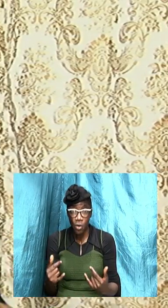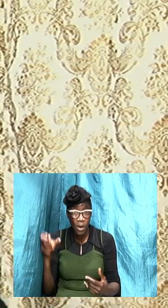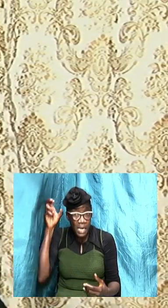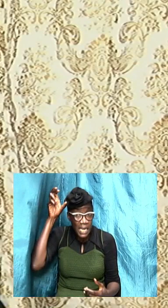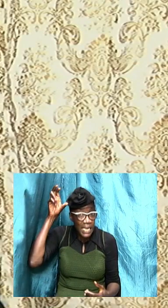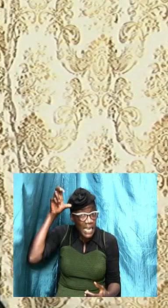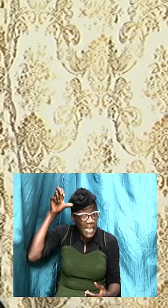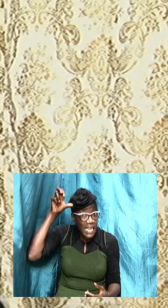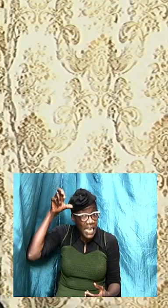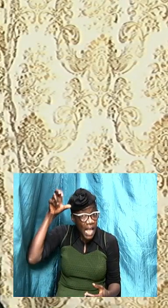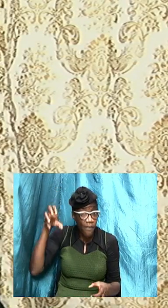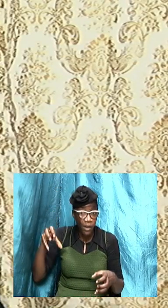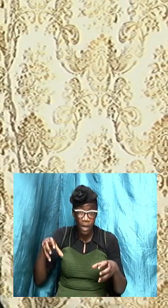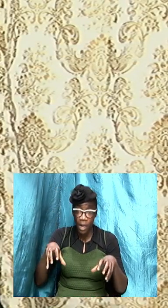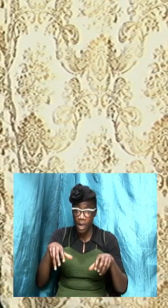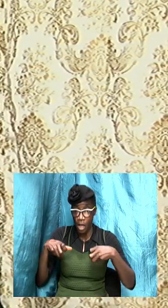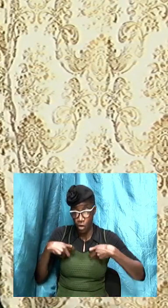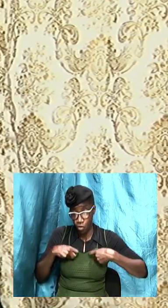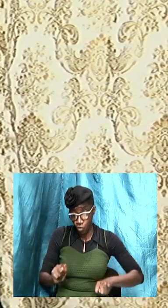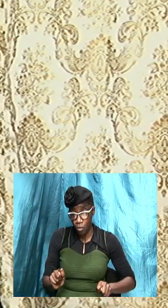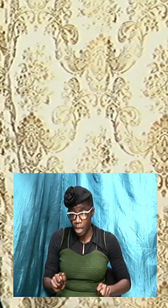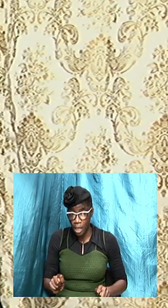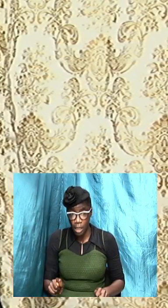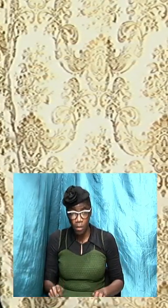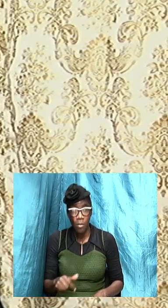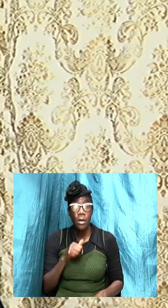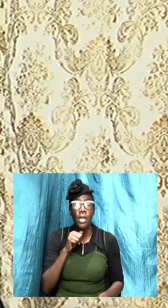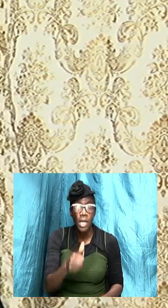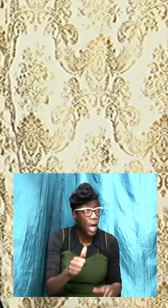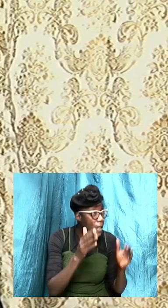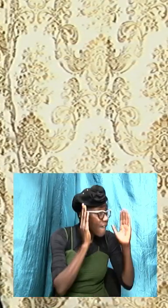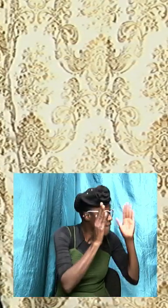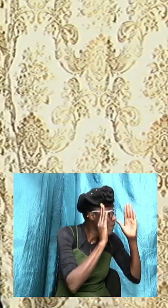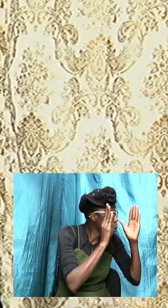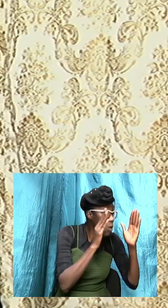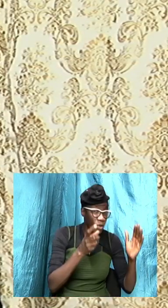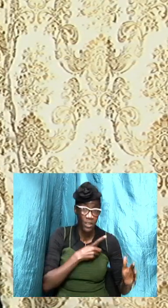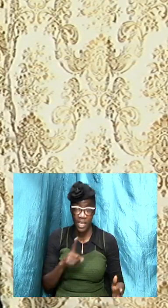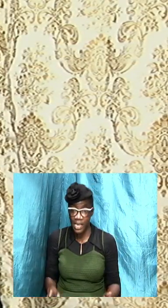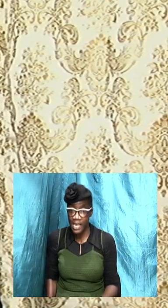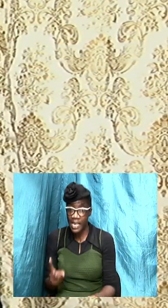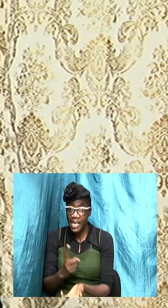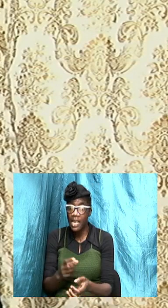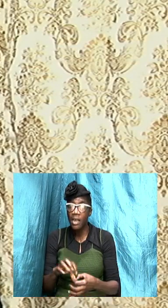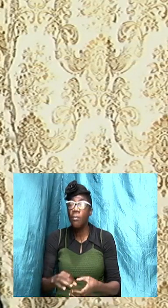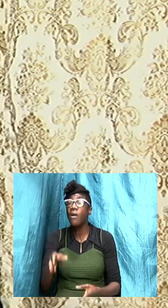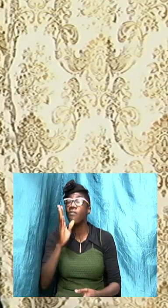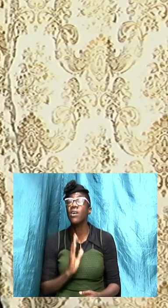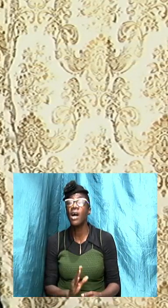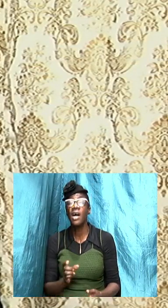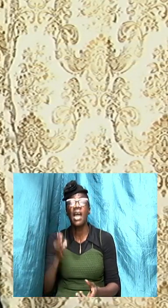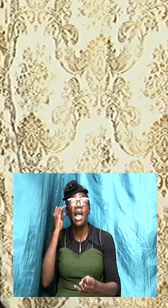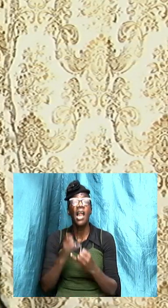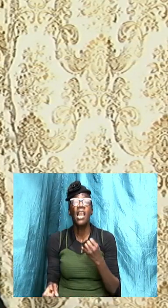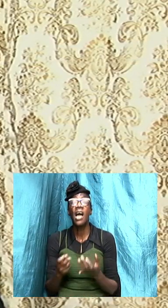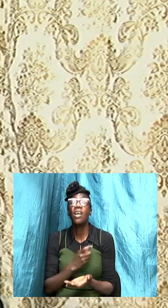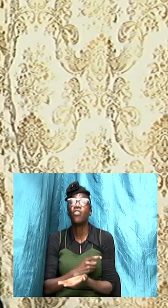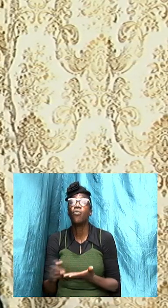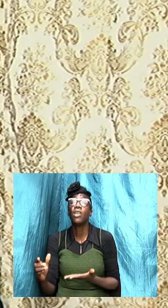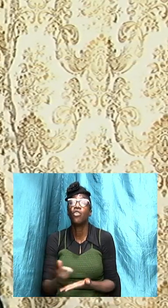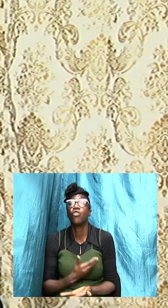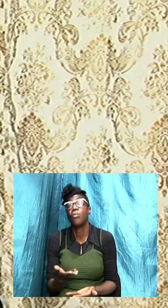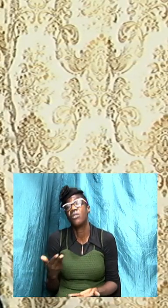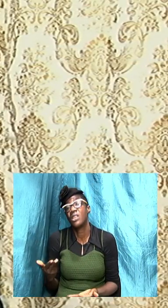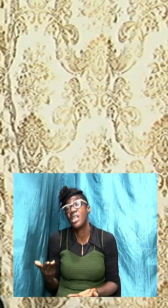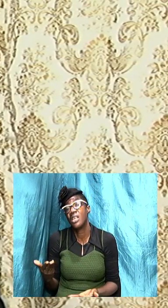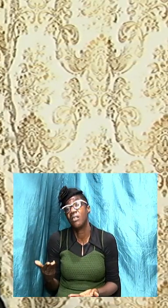us from the kingdom of God and like I said you know last week some of the things that he's